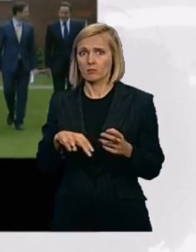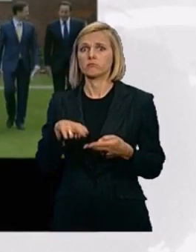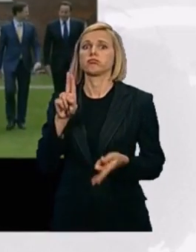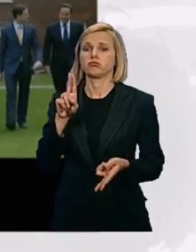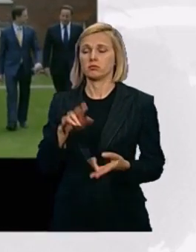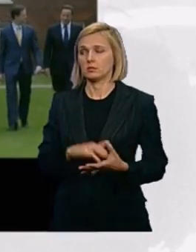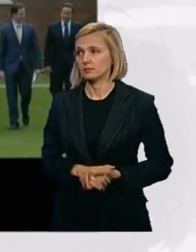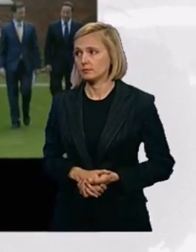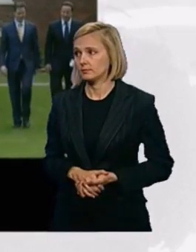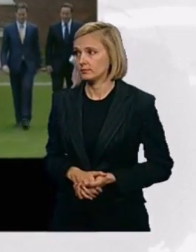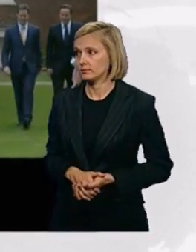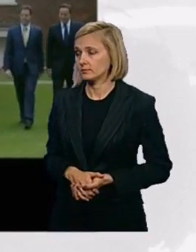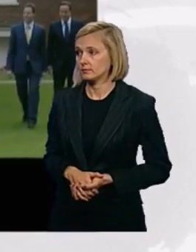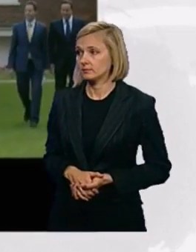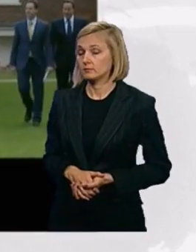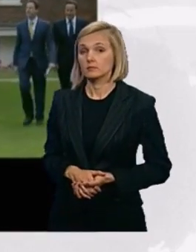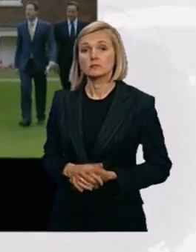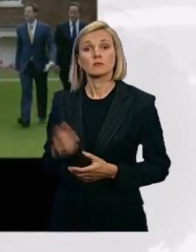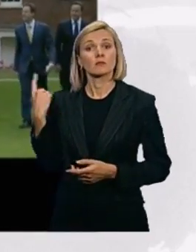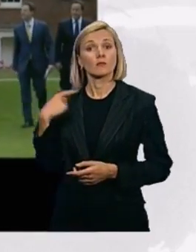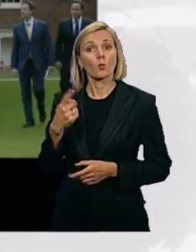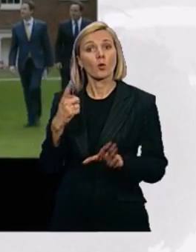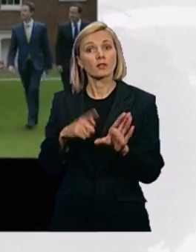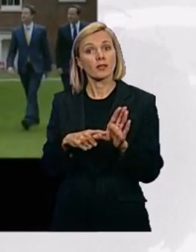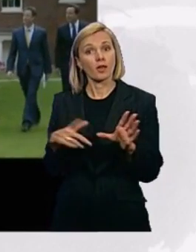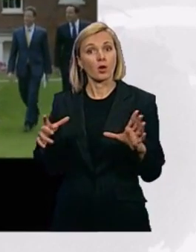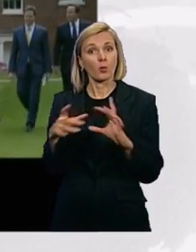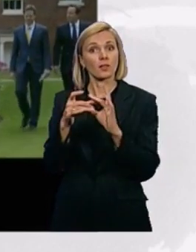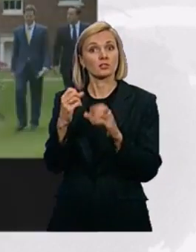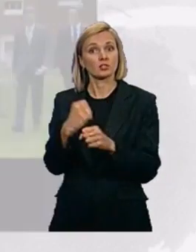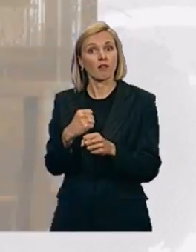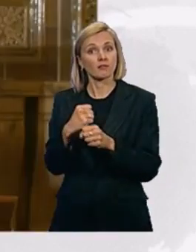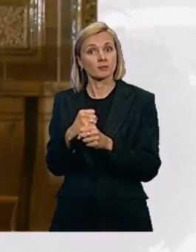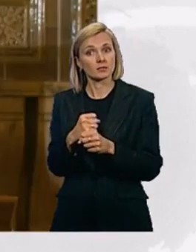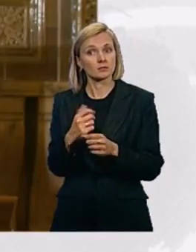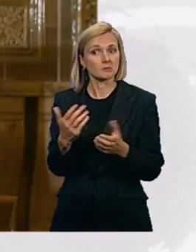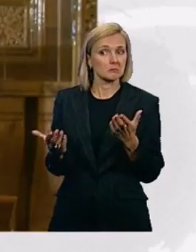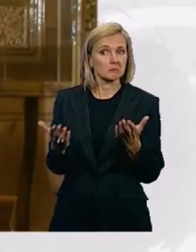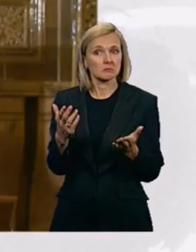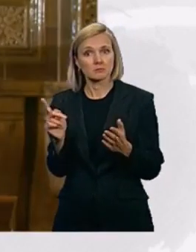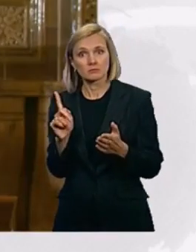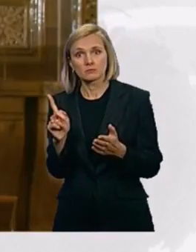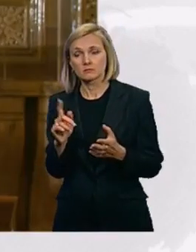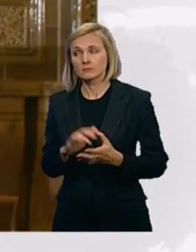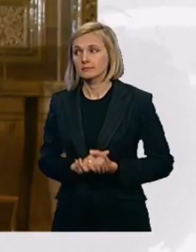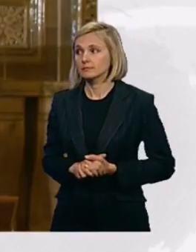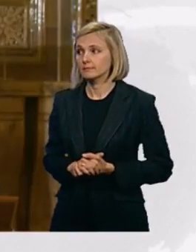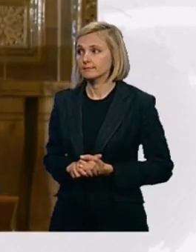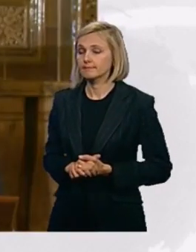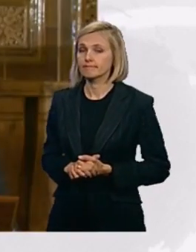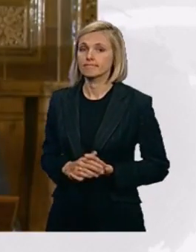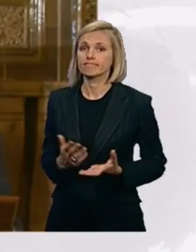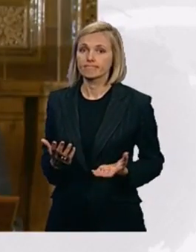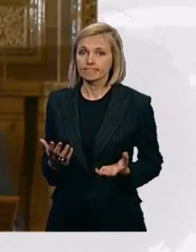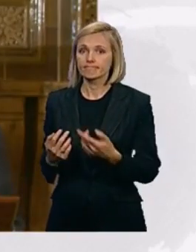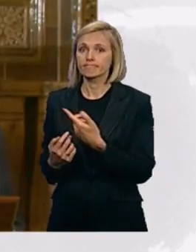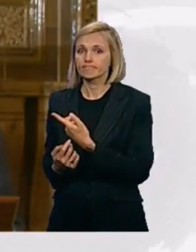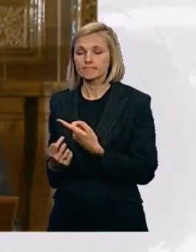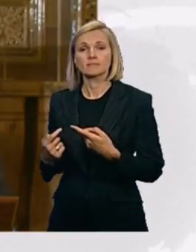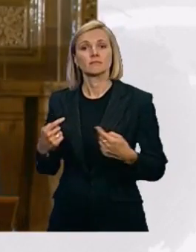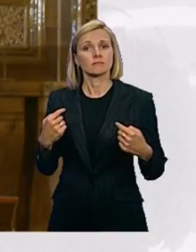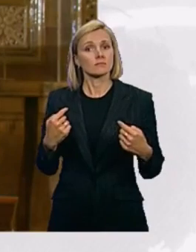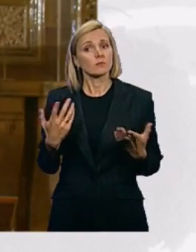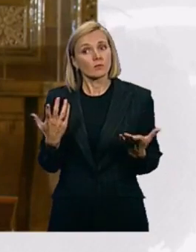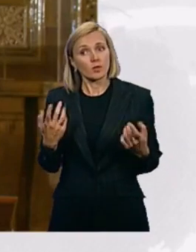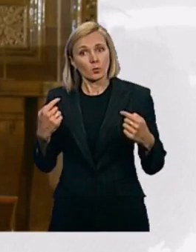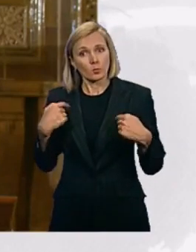old, 12 months into the coalition, who's celebrating and who's commiserating? The first big call was to